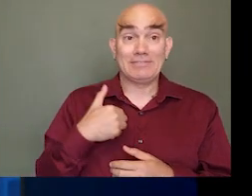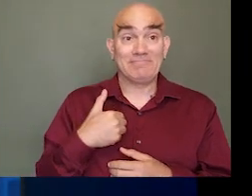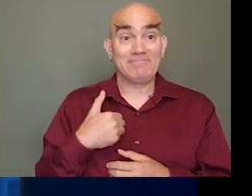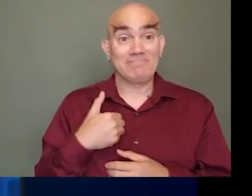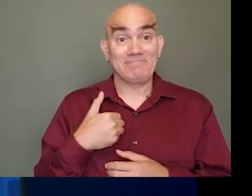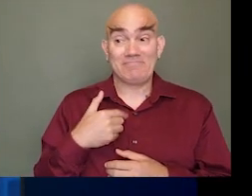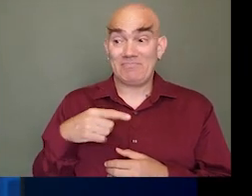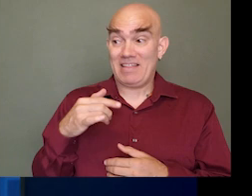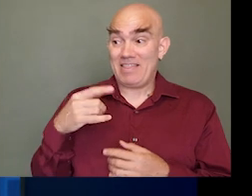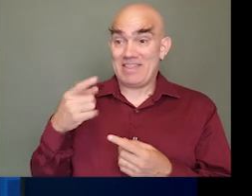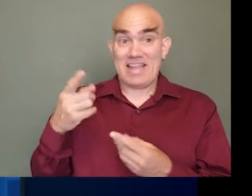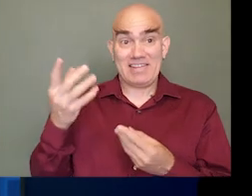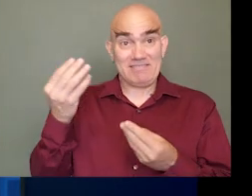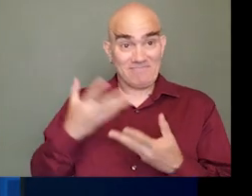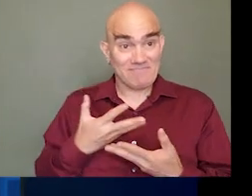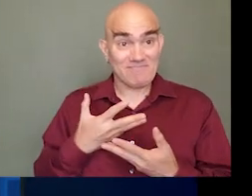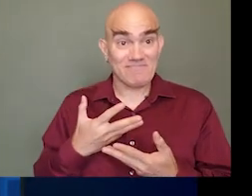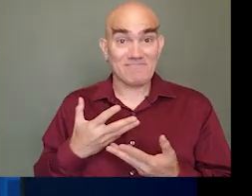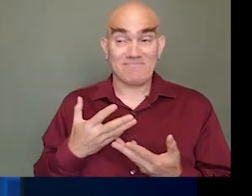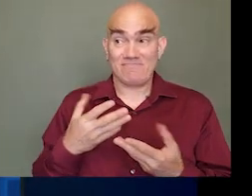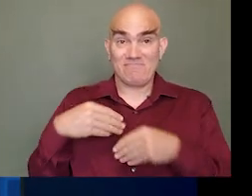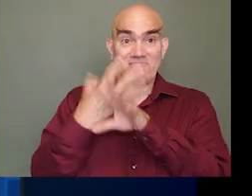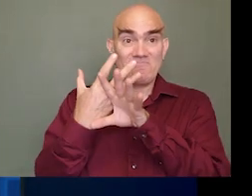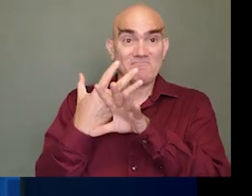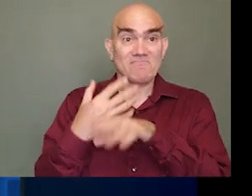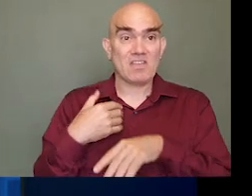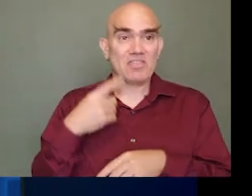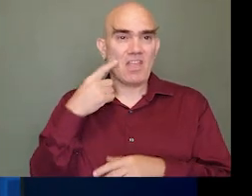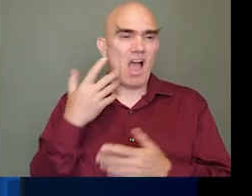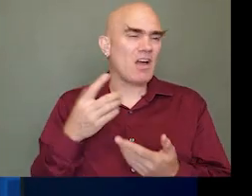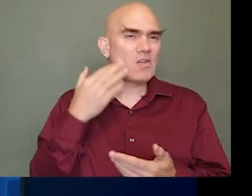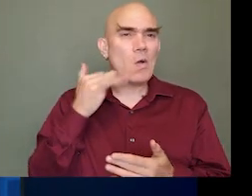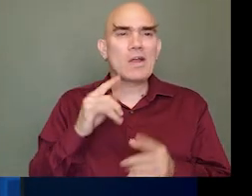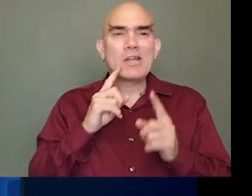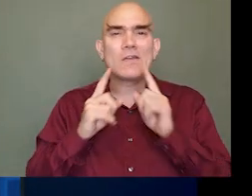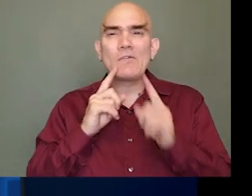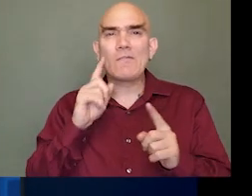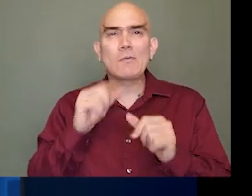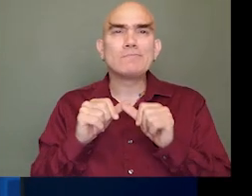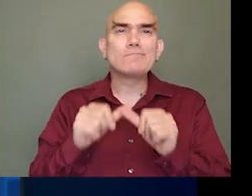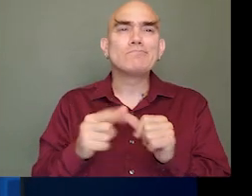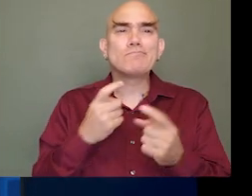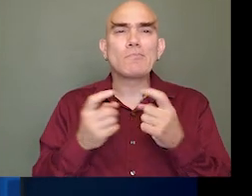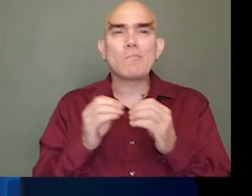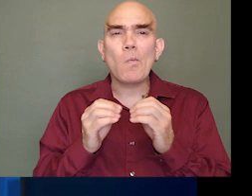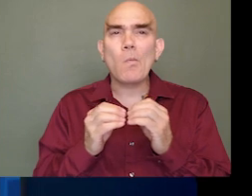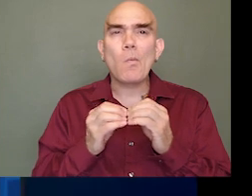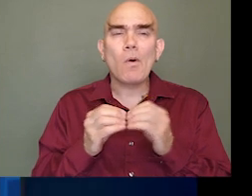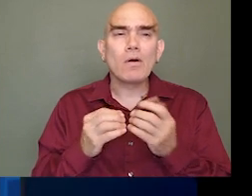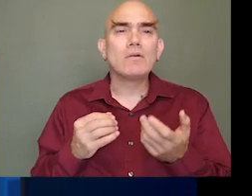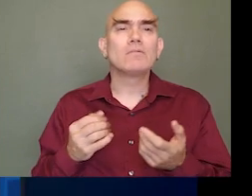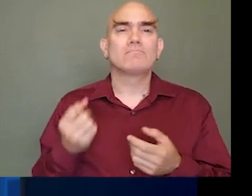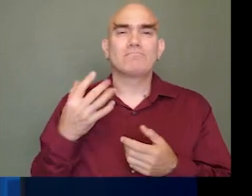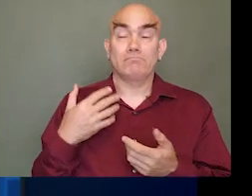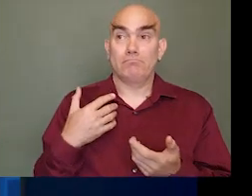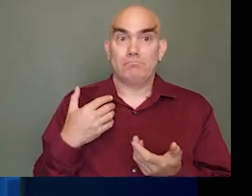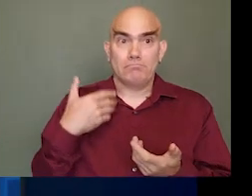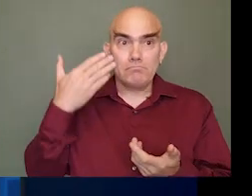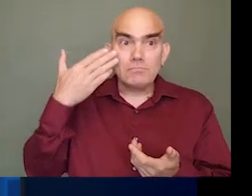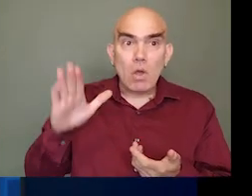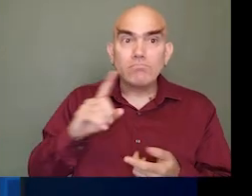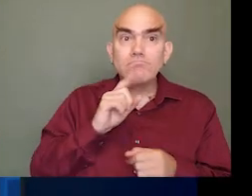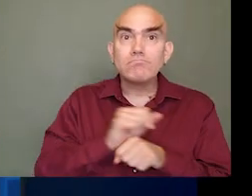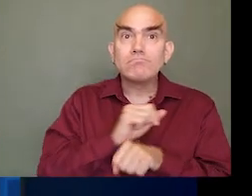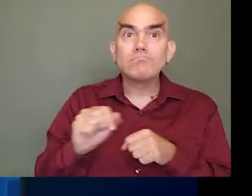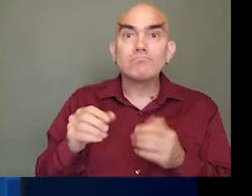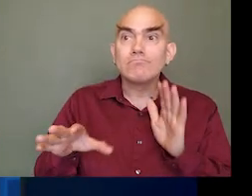When they set up the Zoom call, I thought it was the interviewer to ask me some more questions. I didn't know it was to